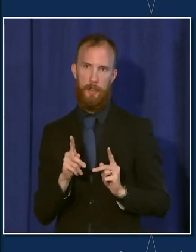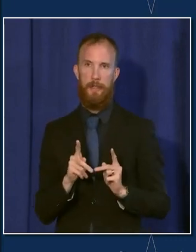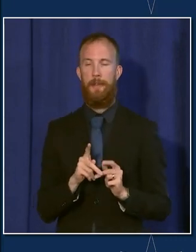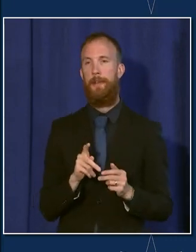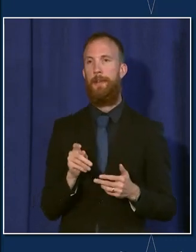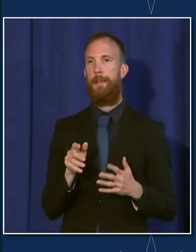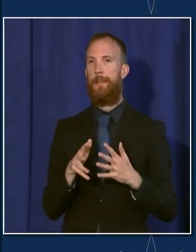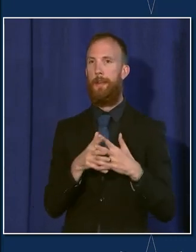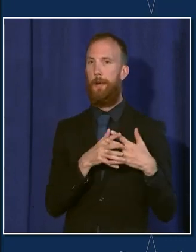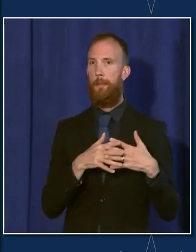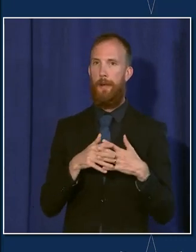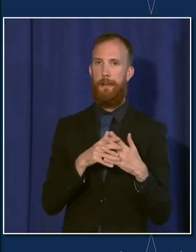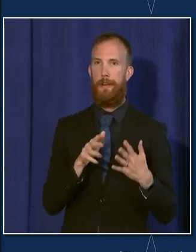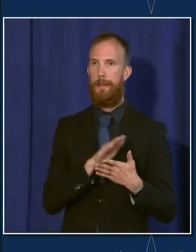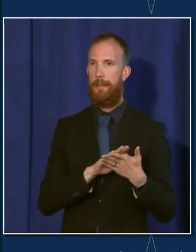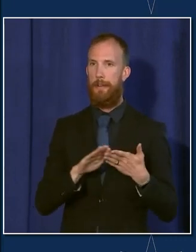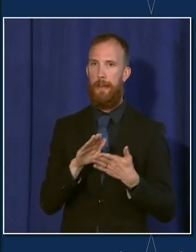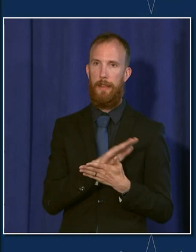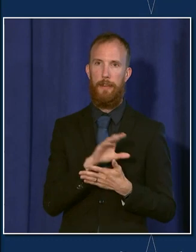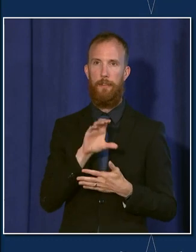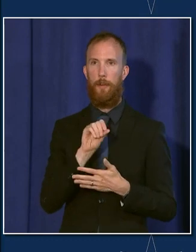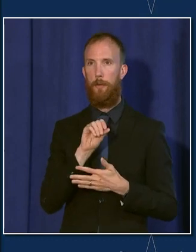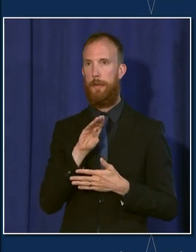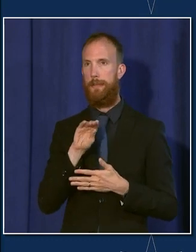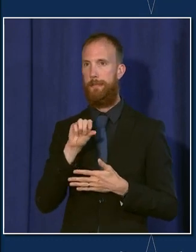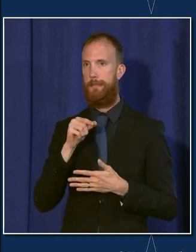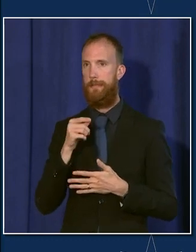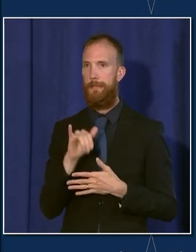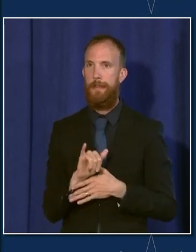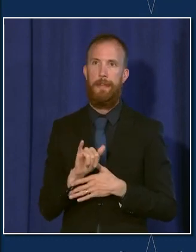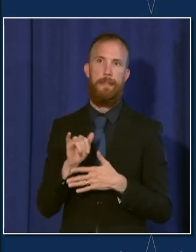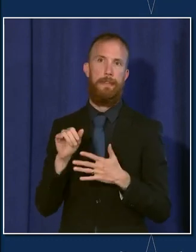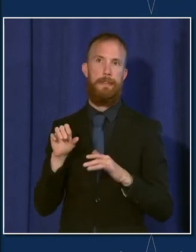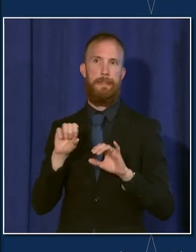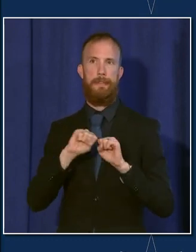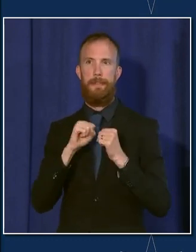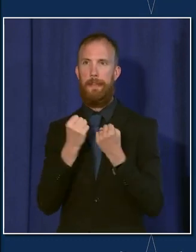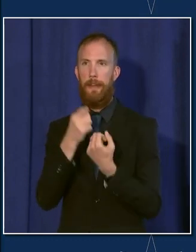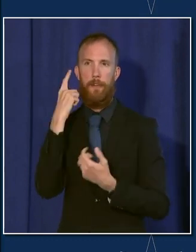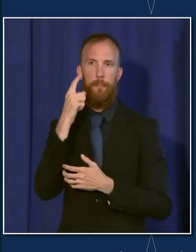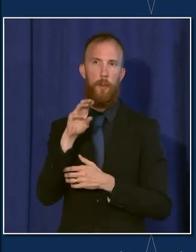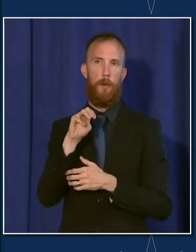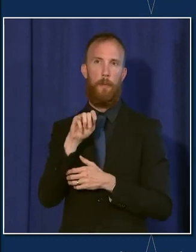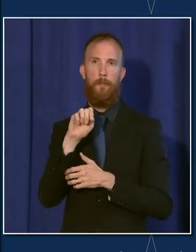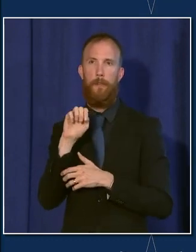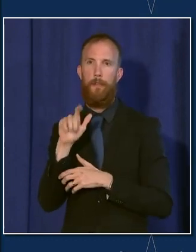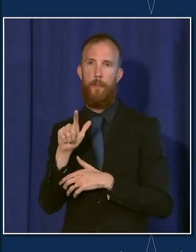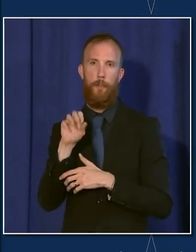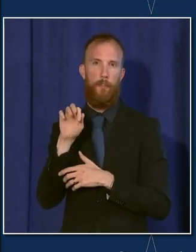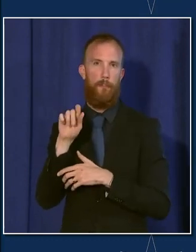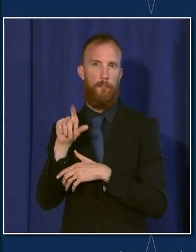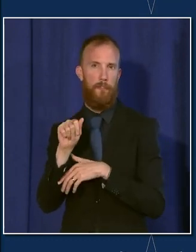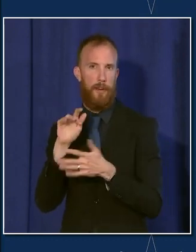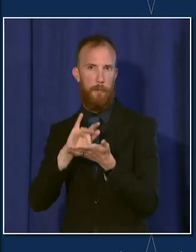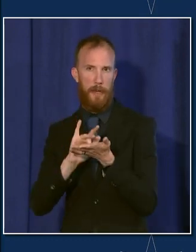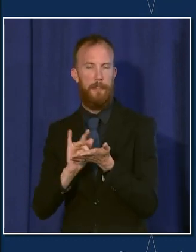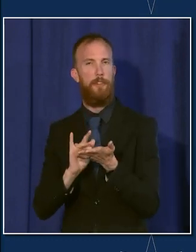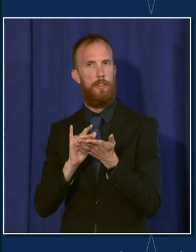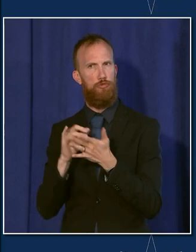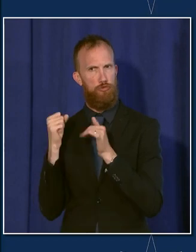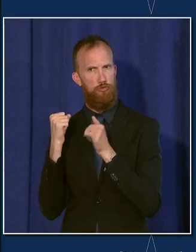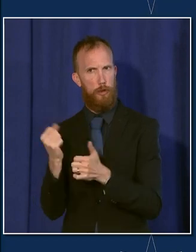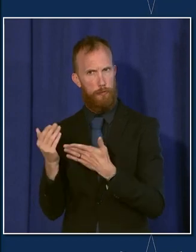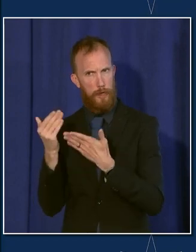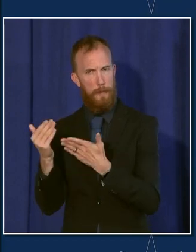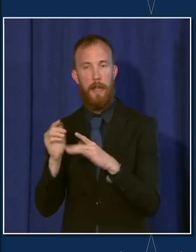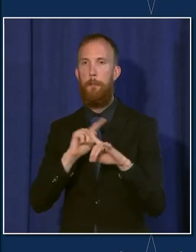Gynecologists, the Society for Maternal Fetal Medicine had already been strongly recommending vaccines for pregnant people. But with some new data, CDC